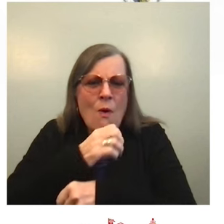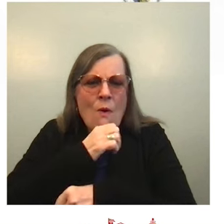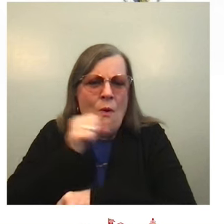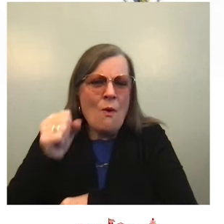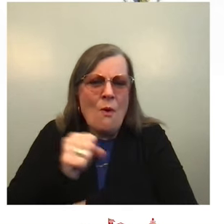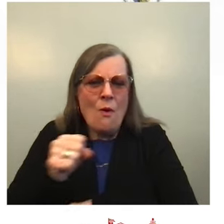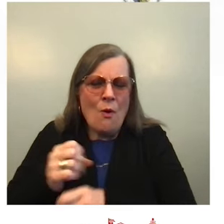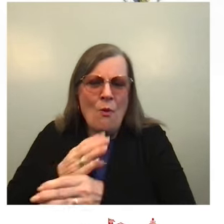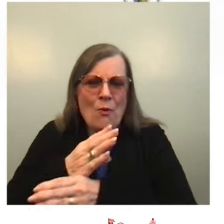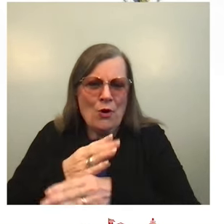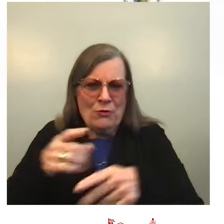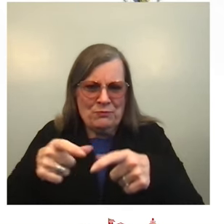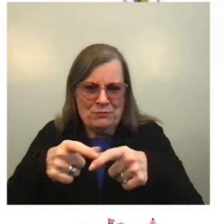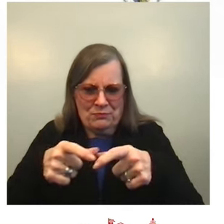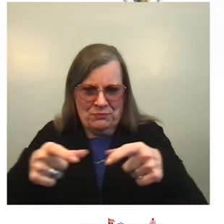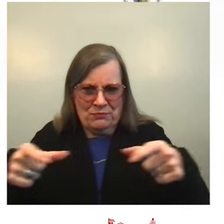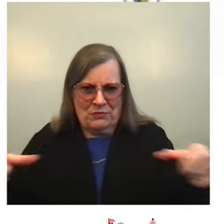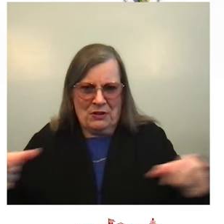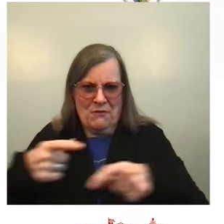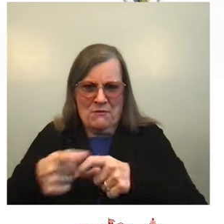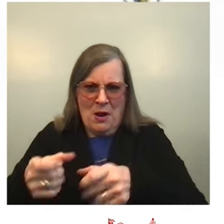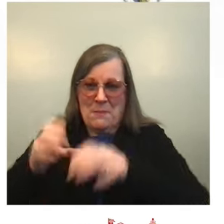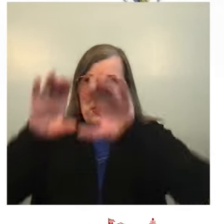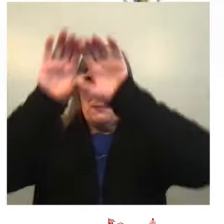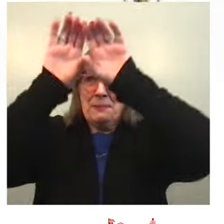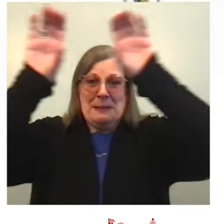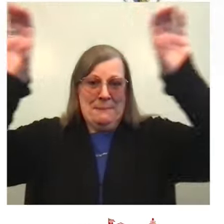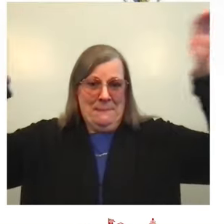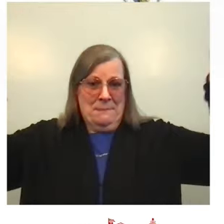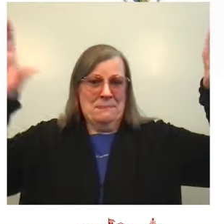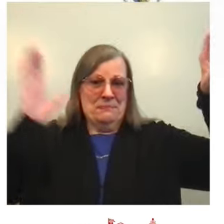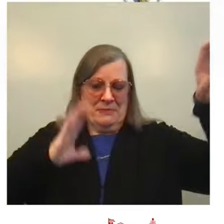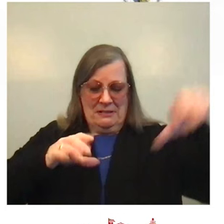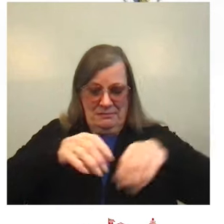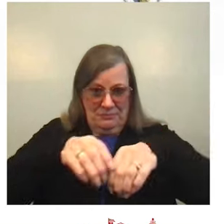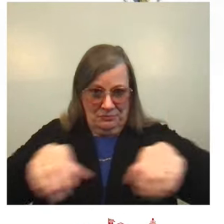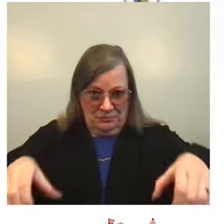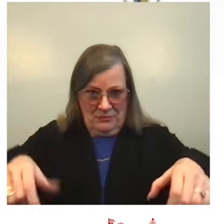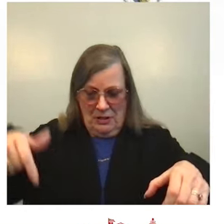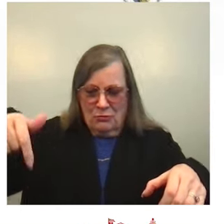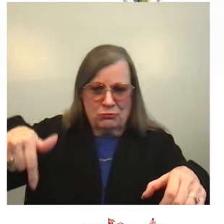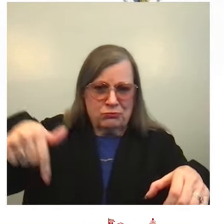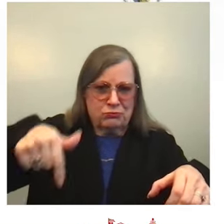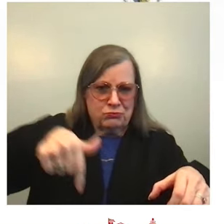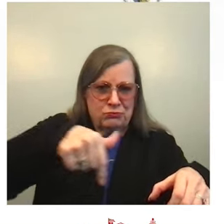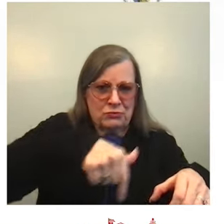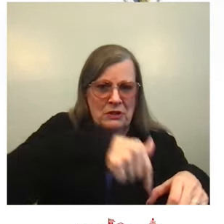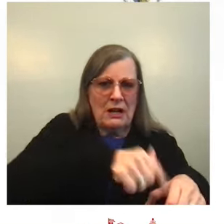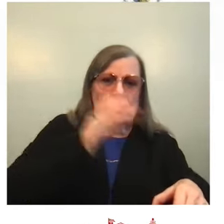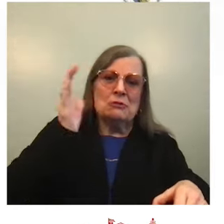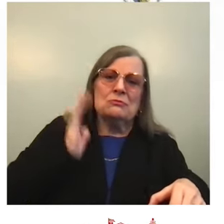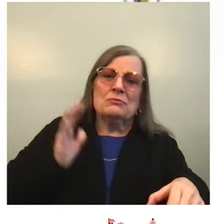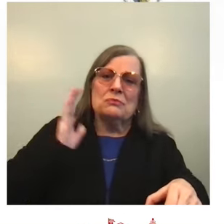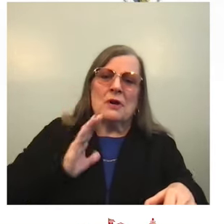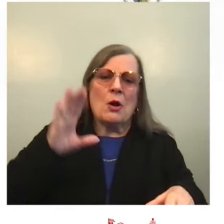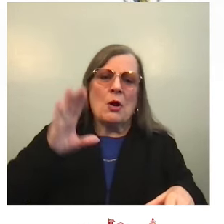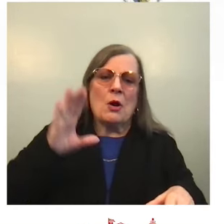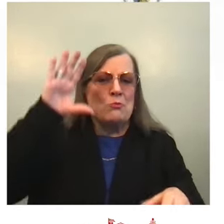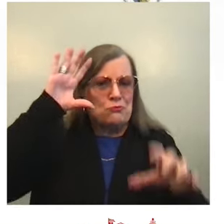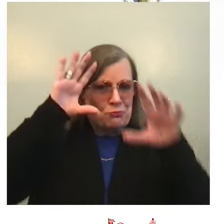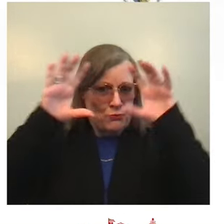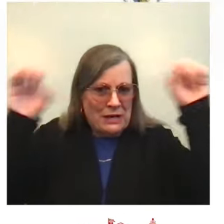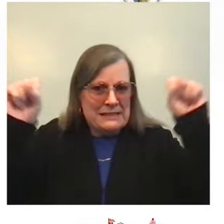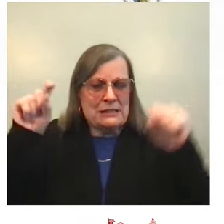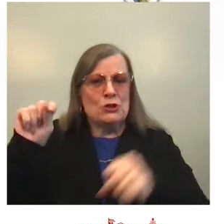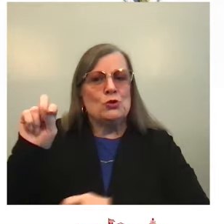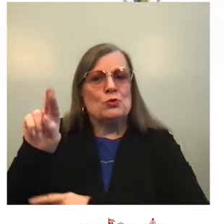of this house, saved from when President Truman, honestly, don't miss it, you know, renovated it